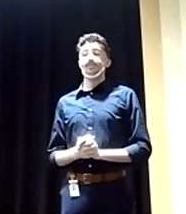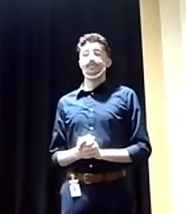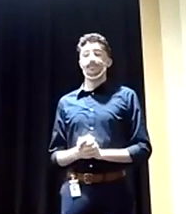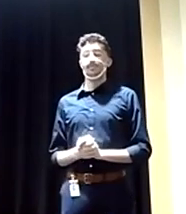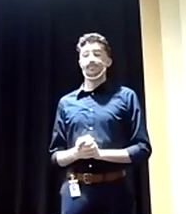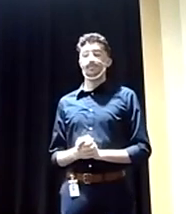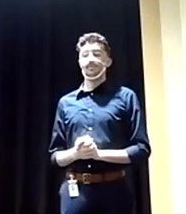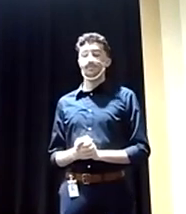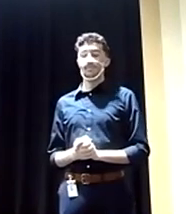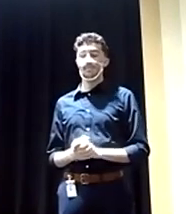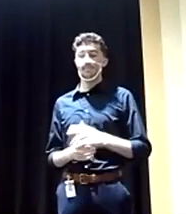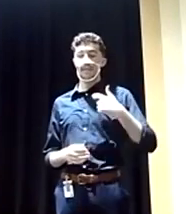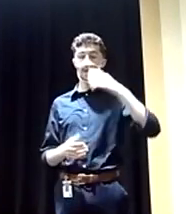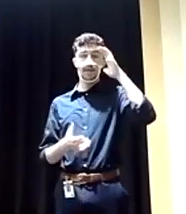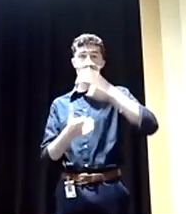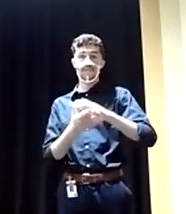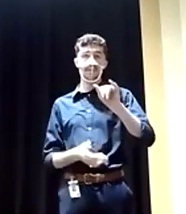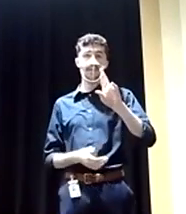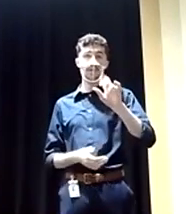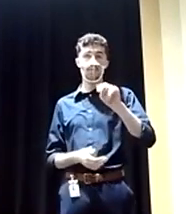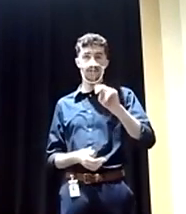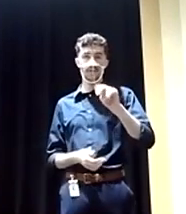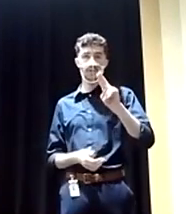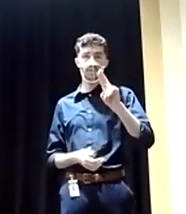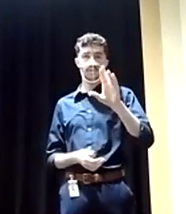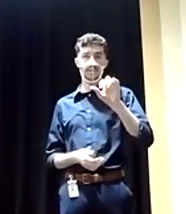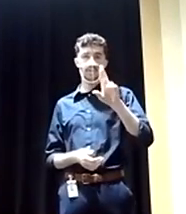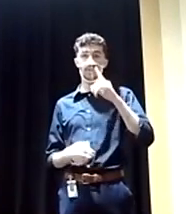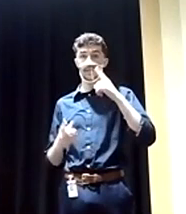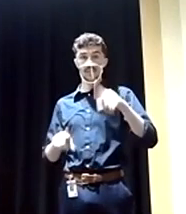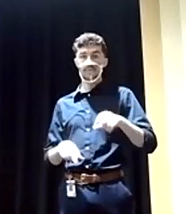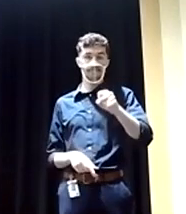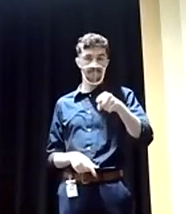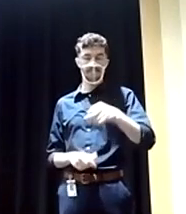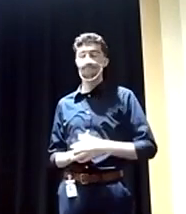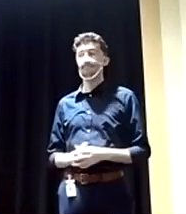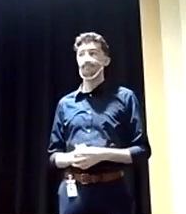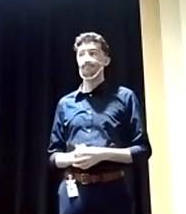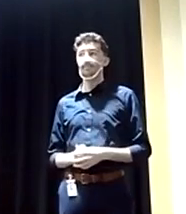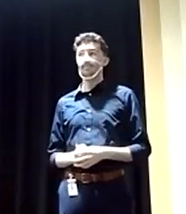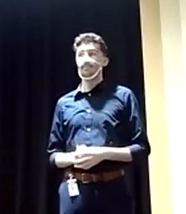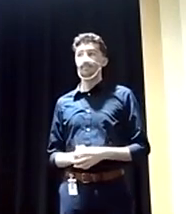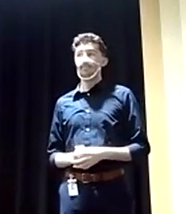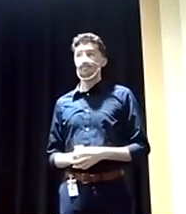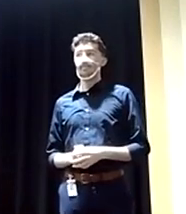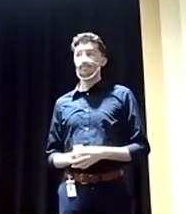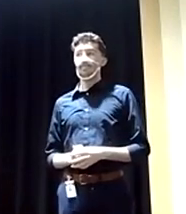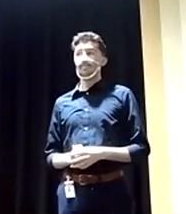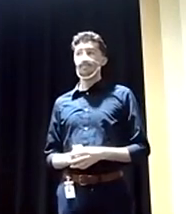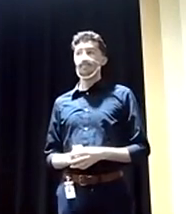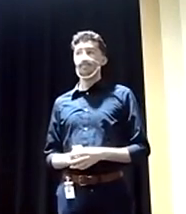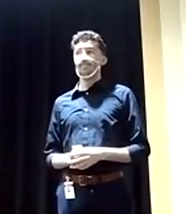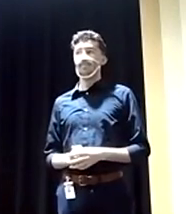So I do believe in the Iran nuclear deal. And, you know, that said, we can't,